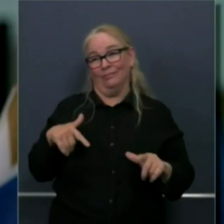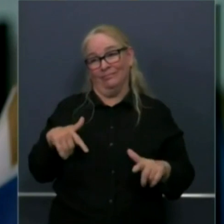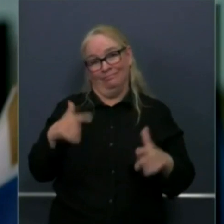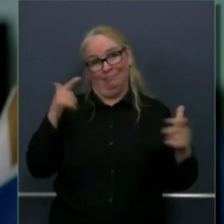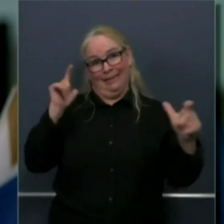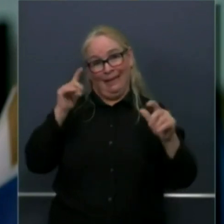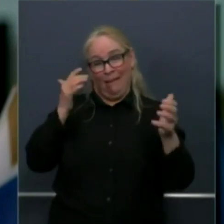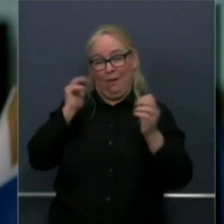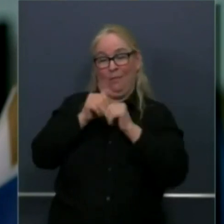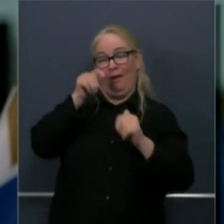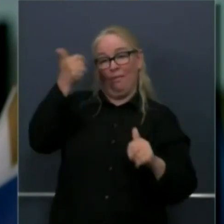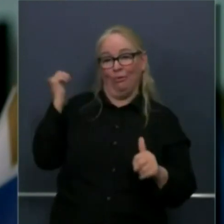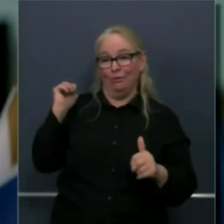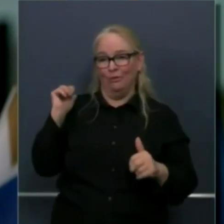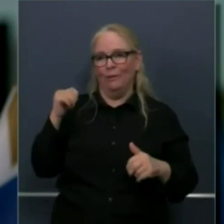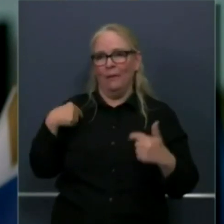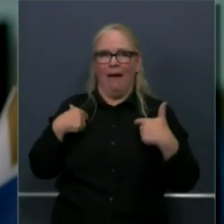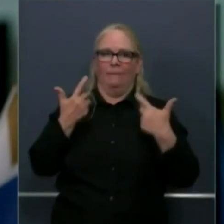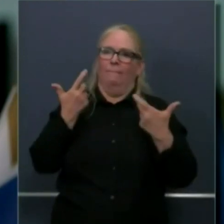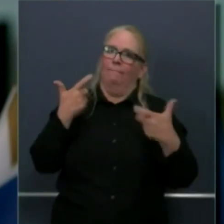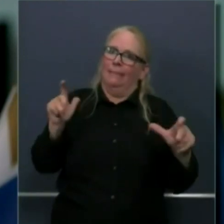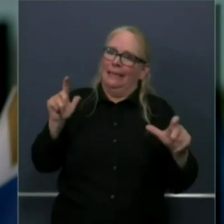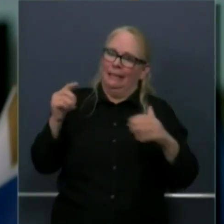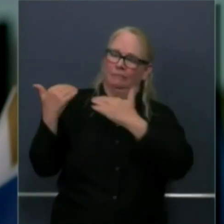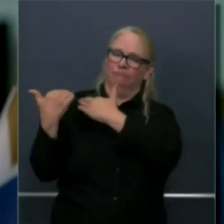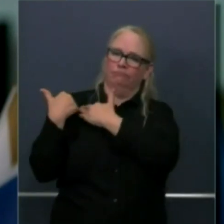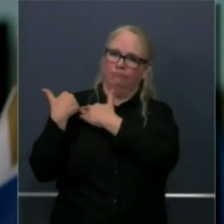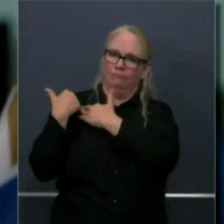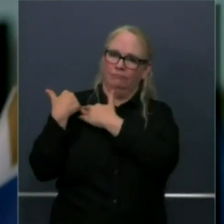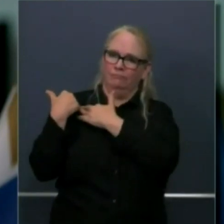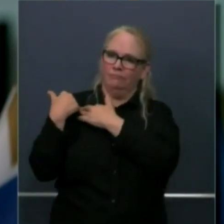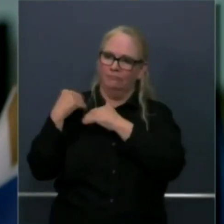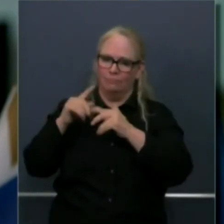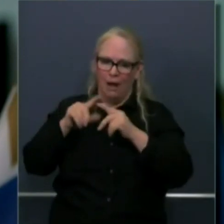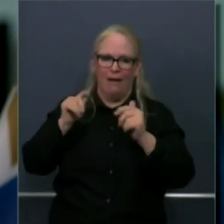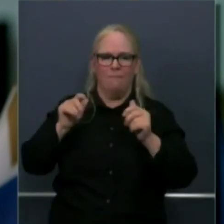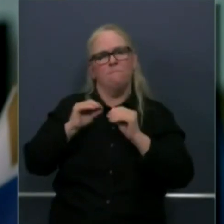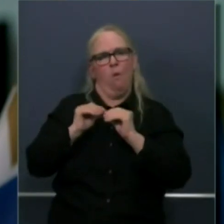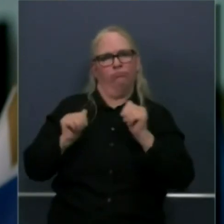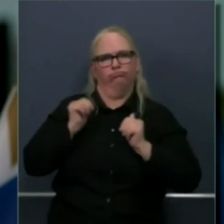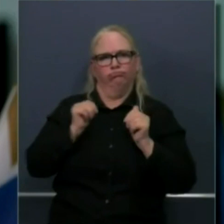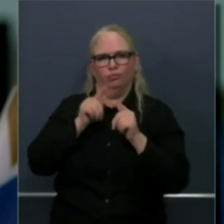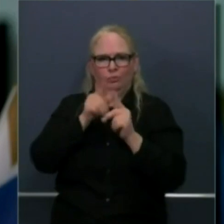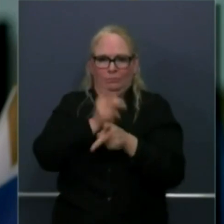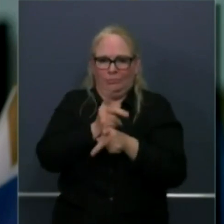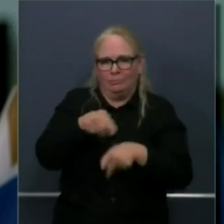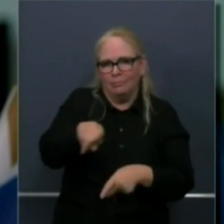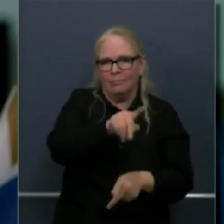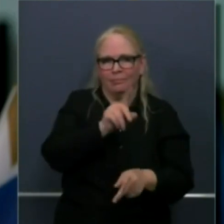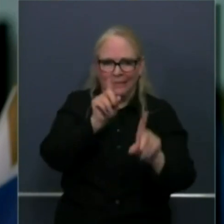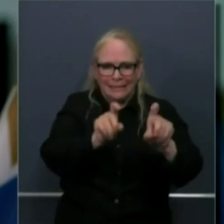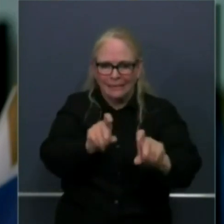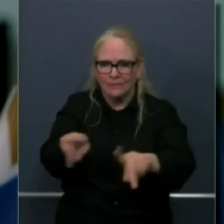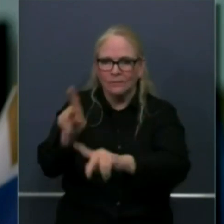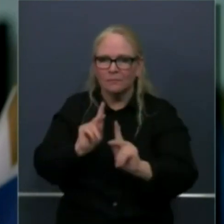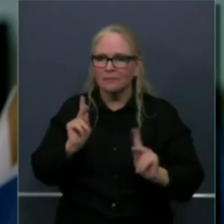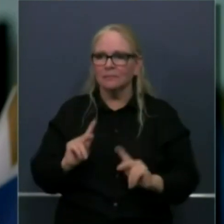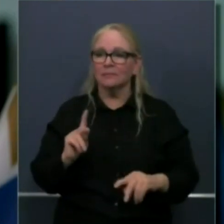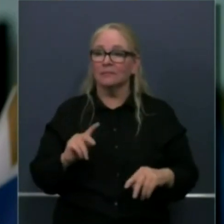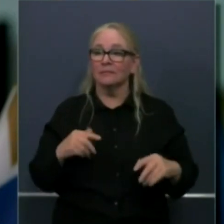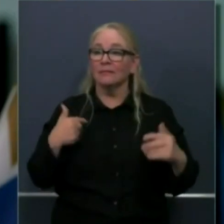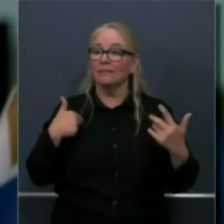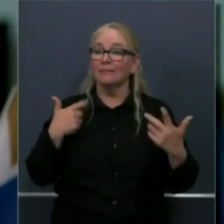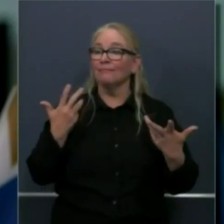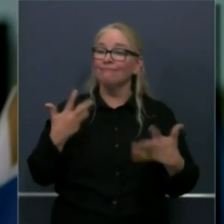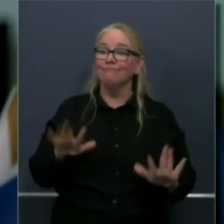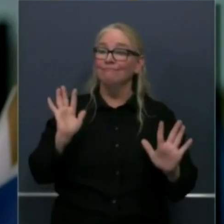responsibility that goes with that to be even more aggressive. And that's why we are not spiking the ball. We announced a milestone today, but